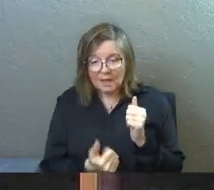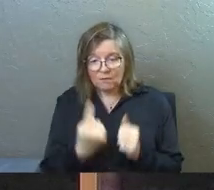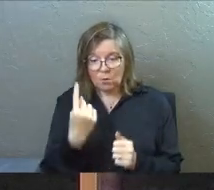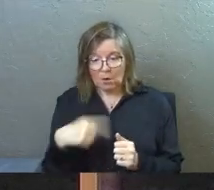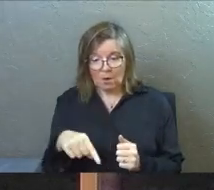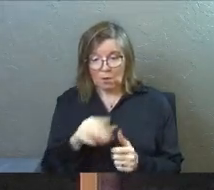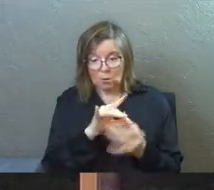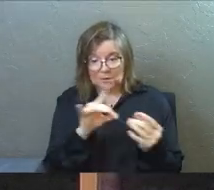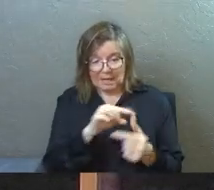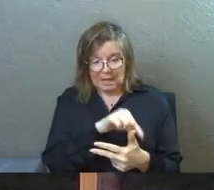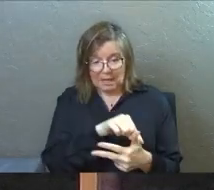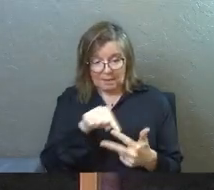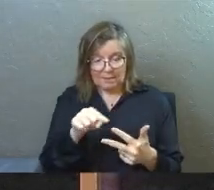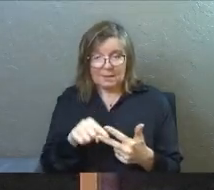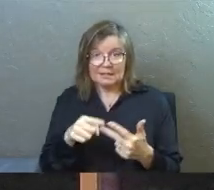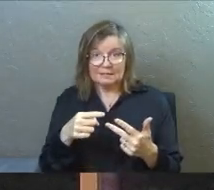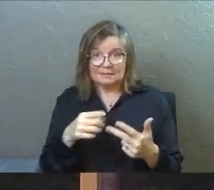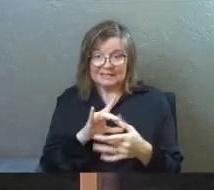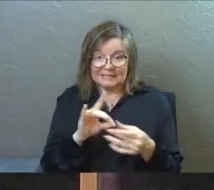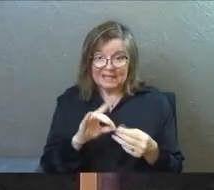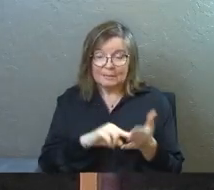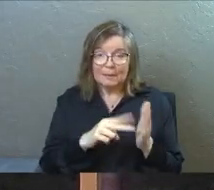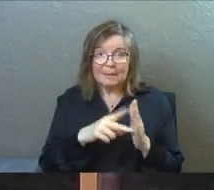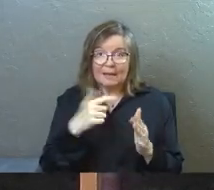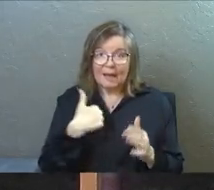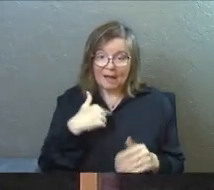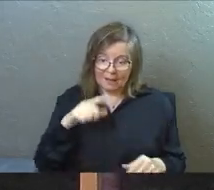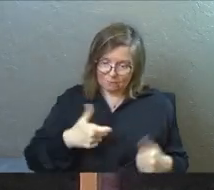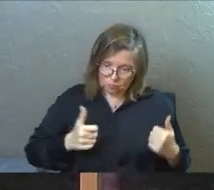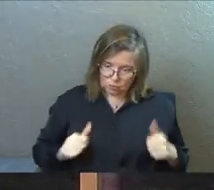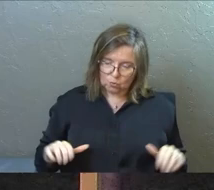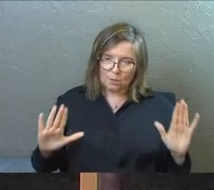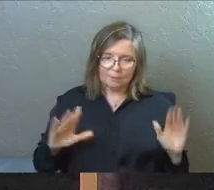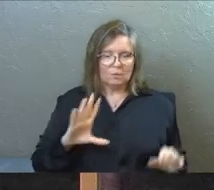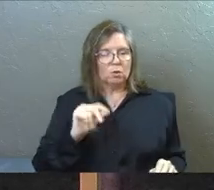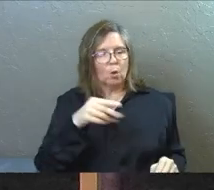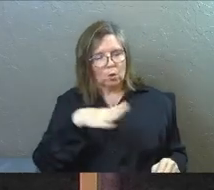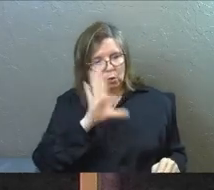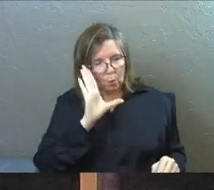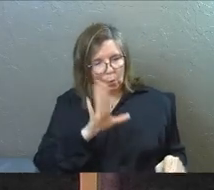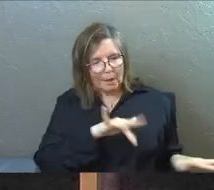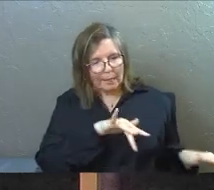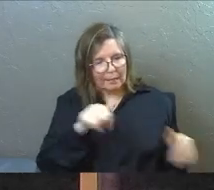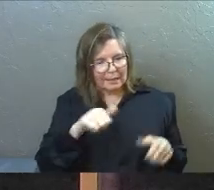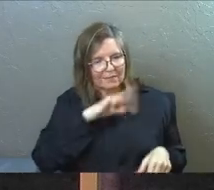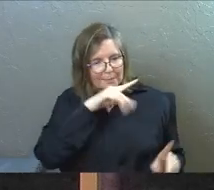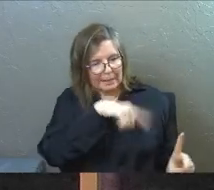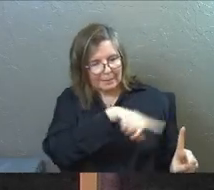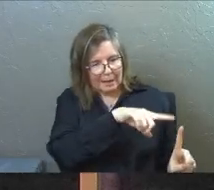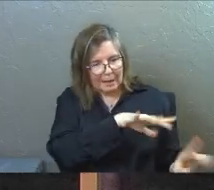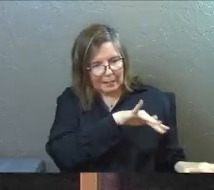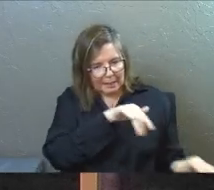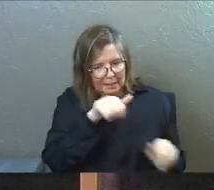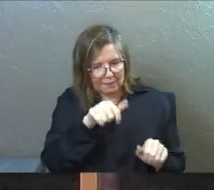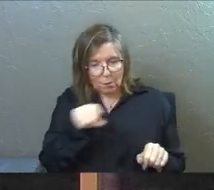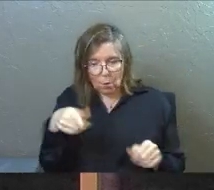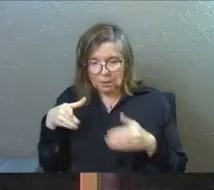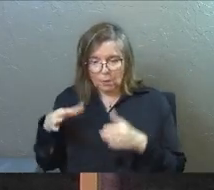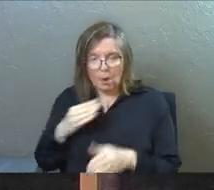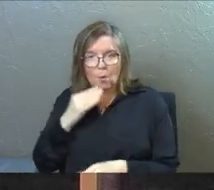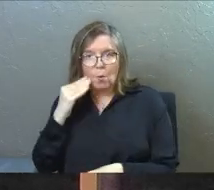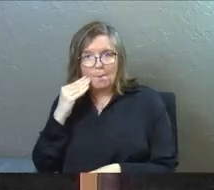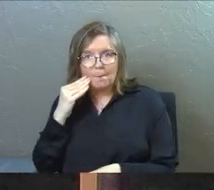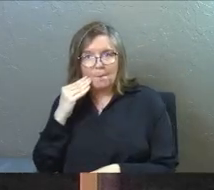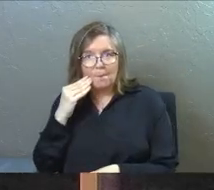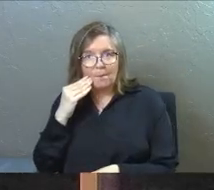single one of those statements is a statement of surrender. No, you will leave the pig pen. That's the only way home. He's the